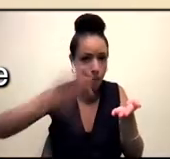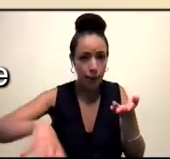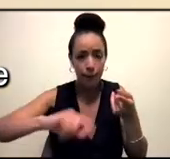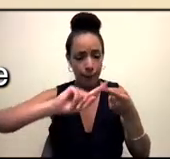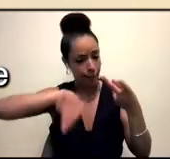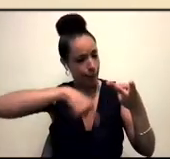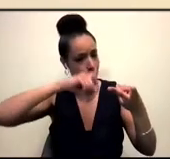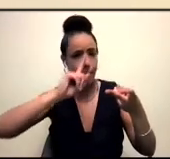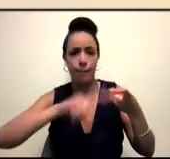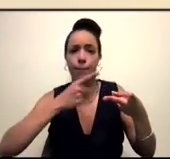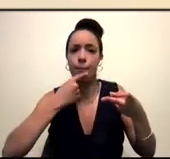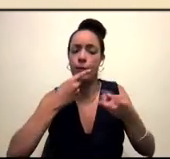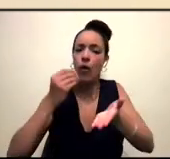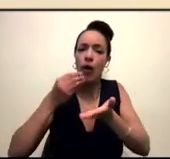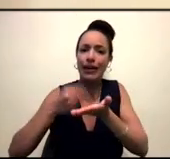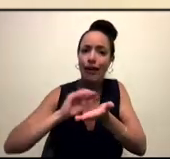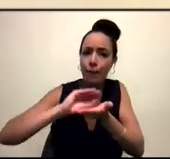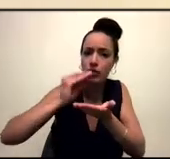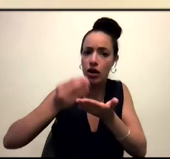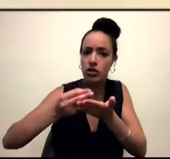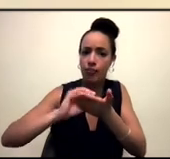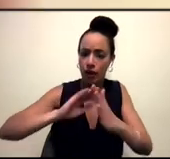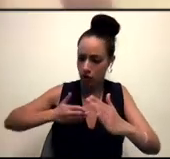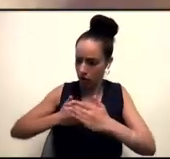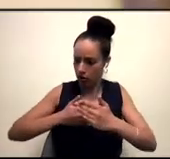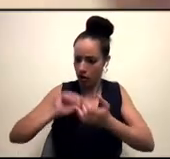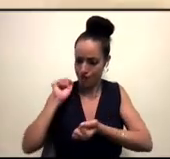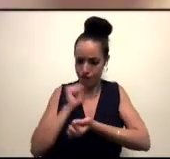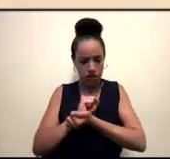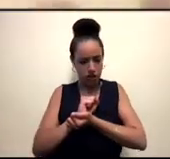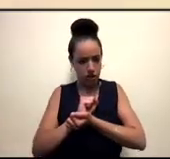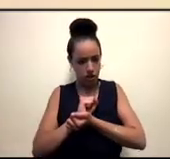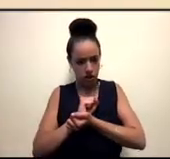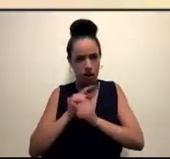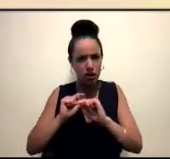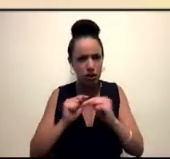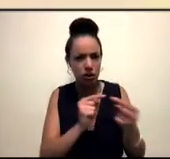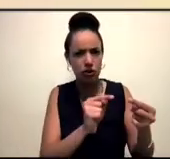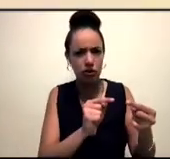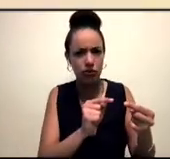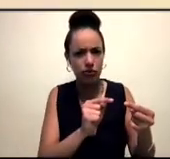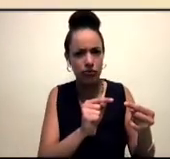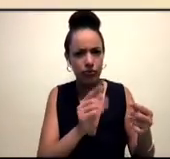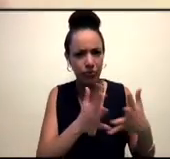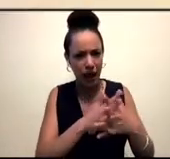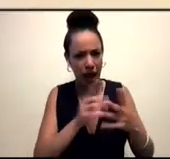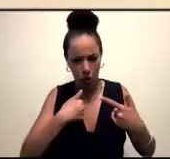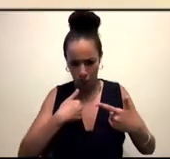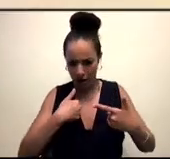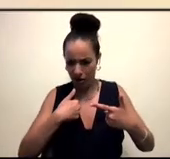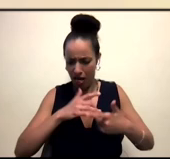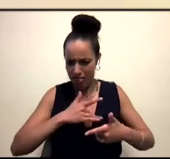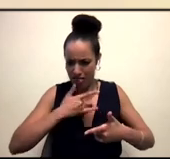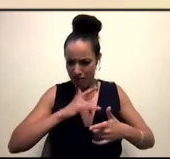binds that capitalism puts us in, in terms of how we, how we get to show up in the world and, and deal with so many